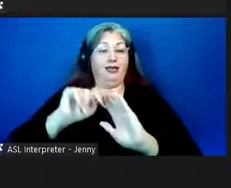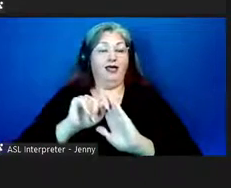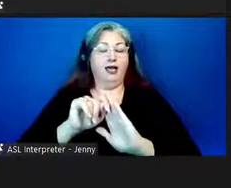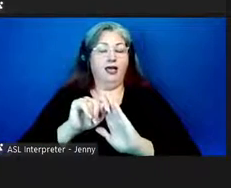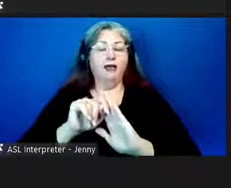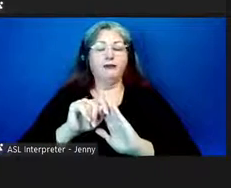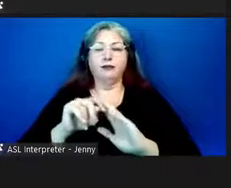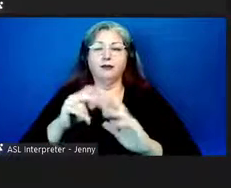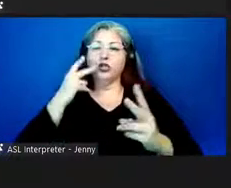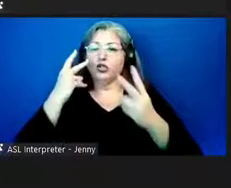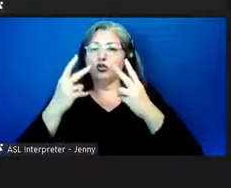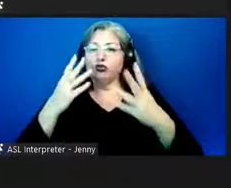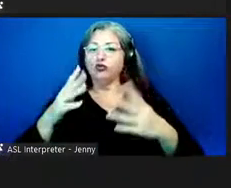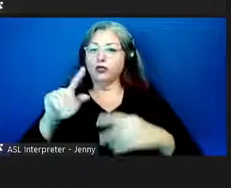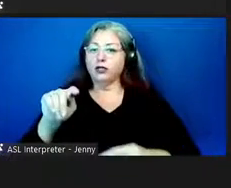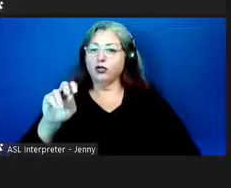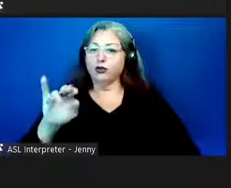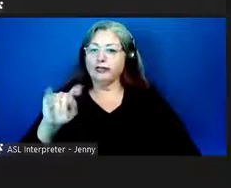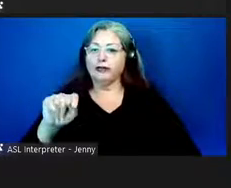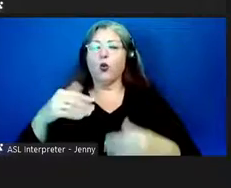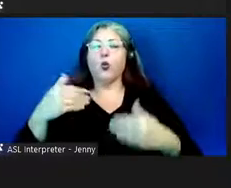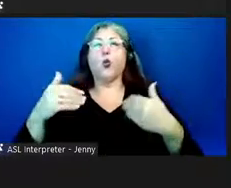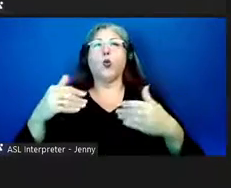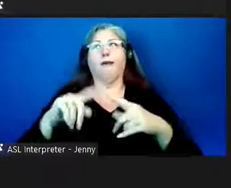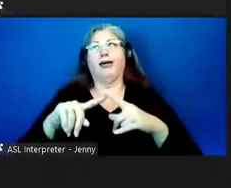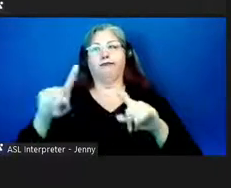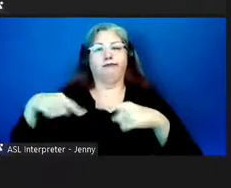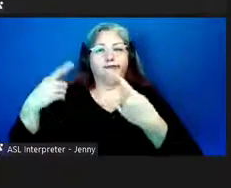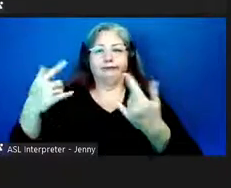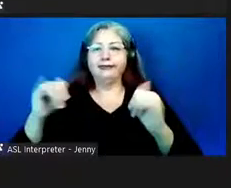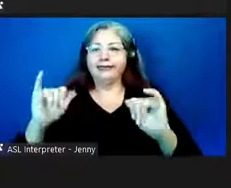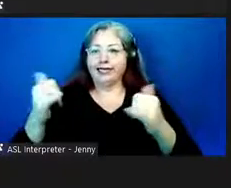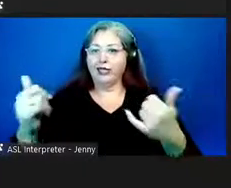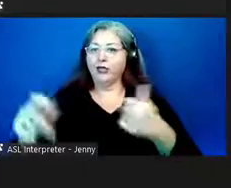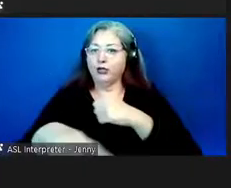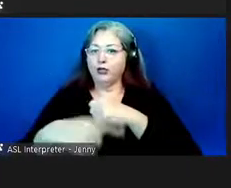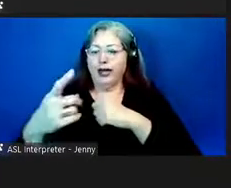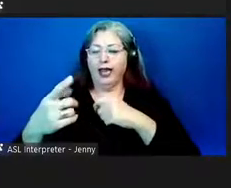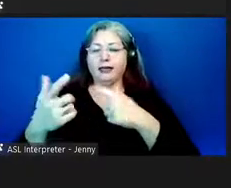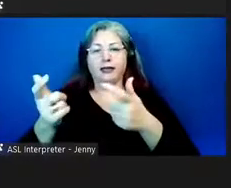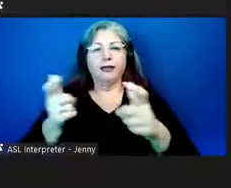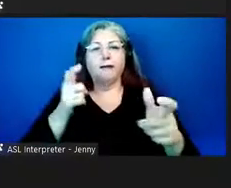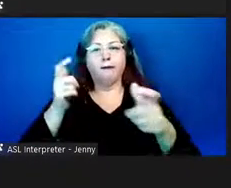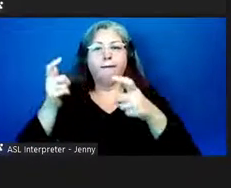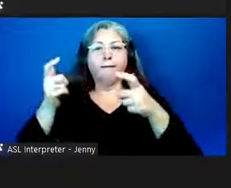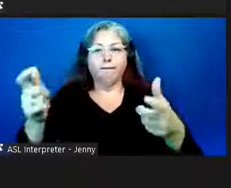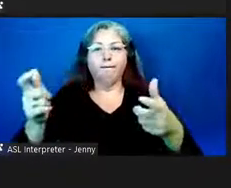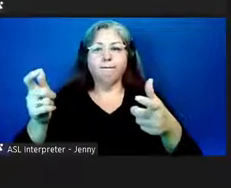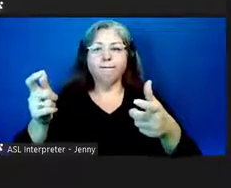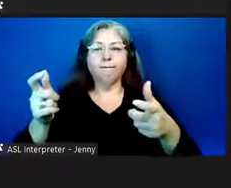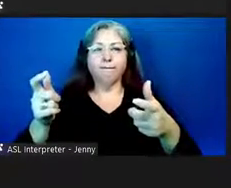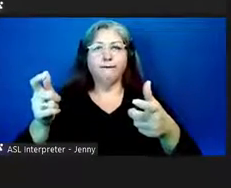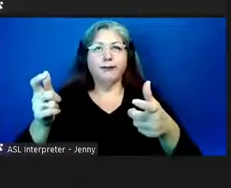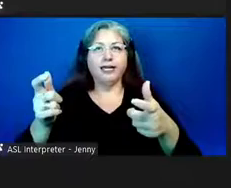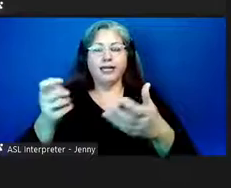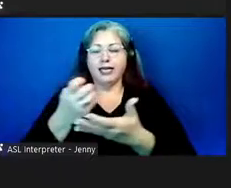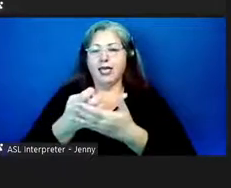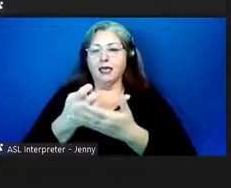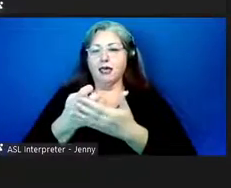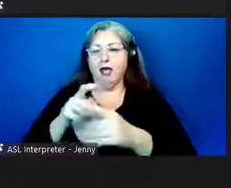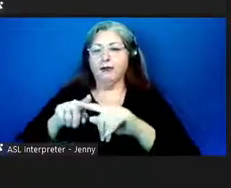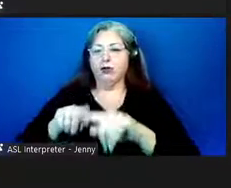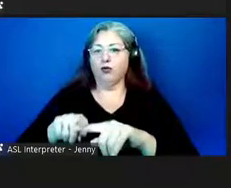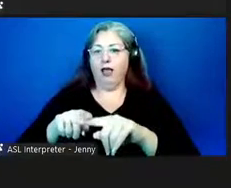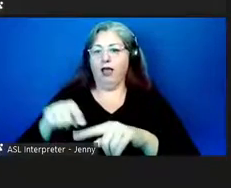tourism uh become a made it still is today the a major uh economy for